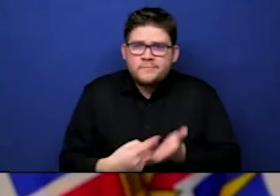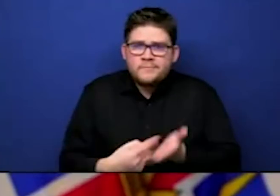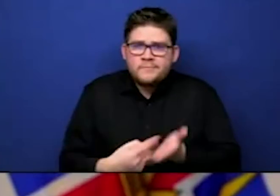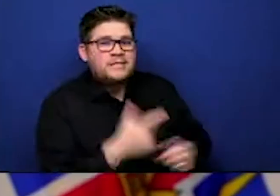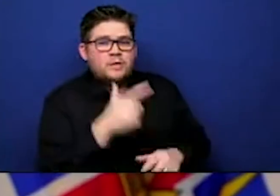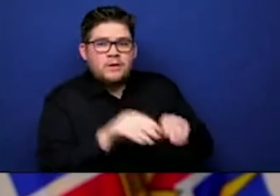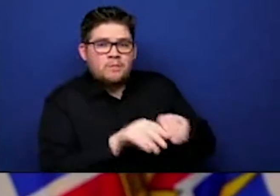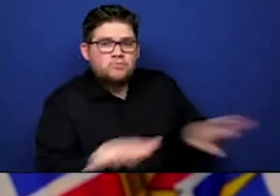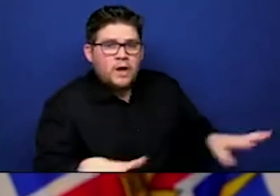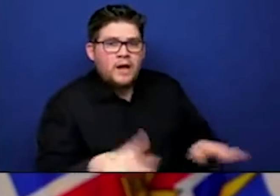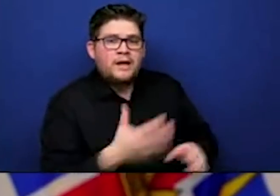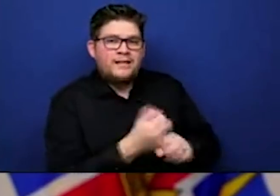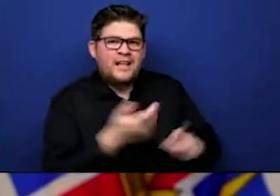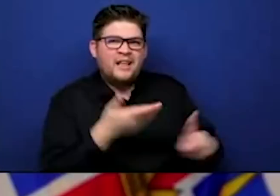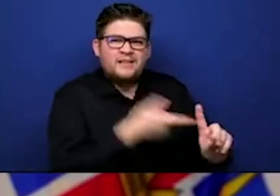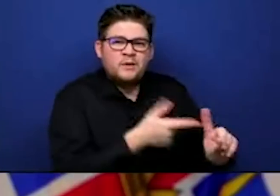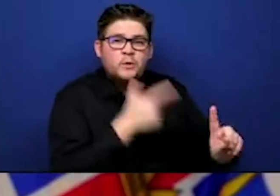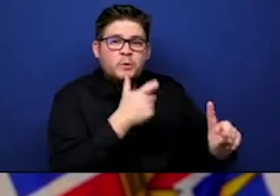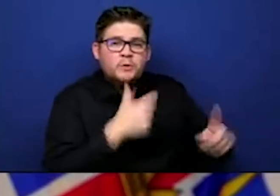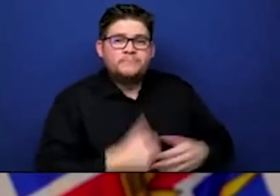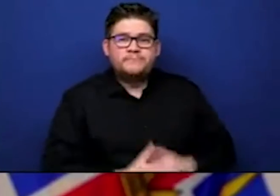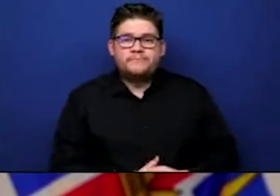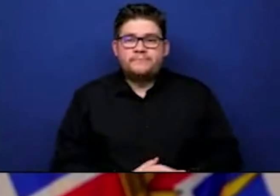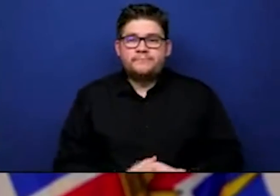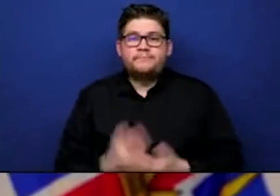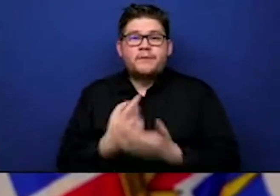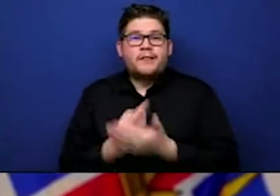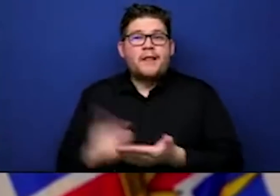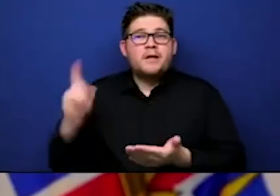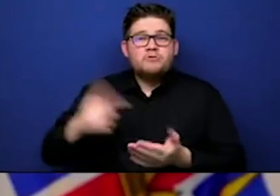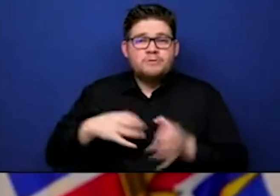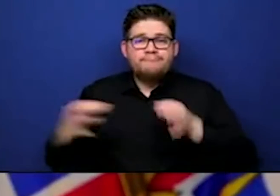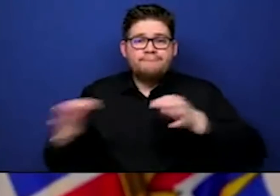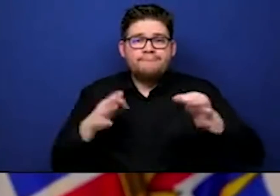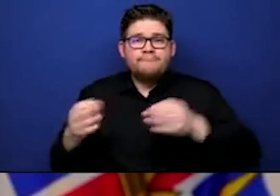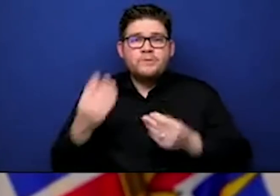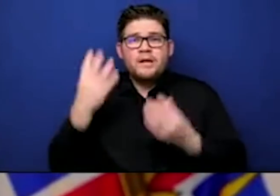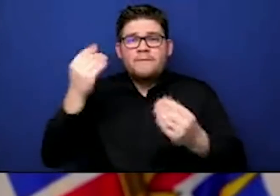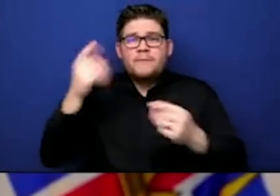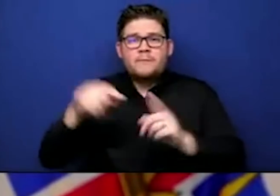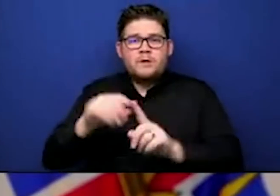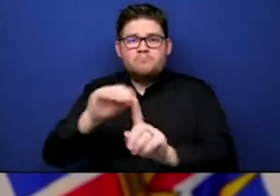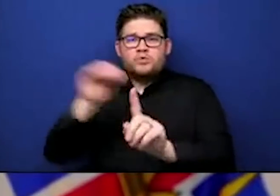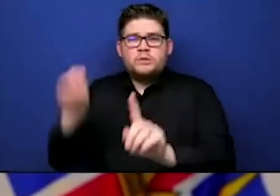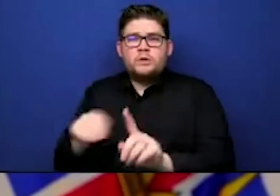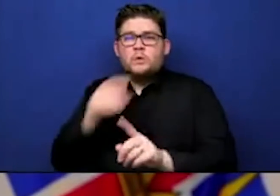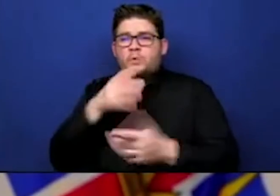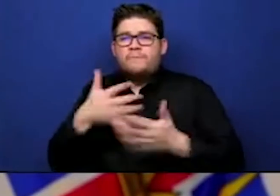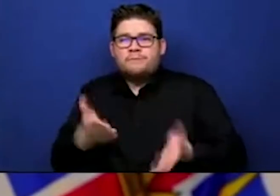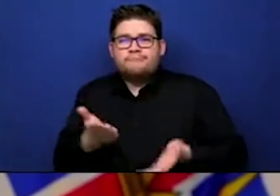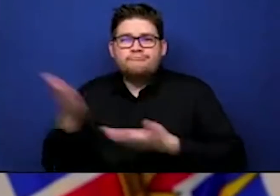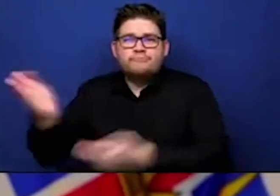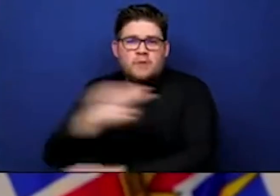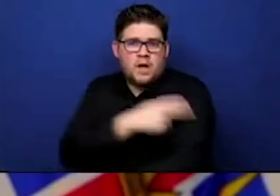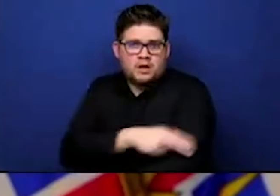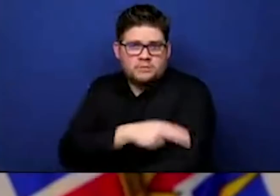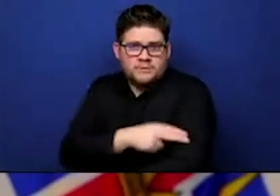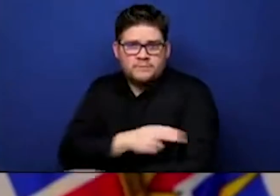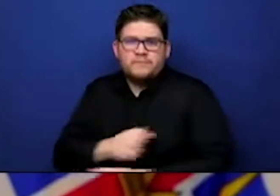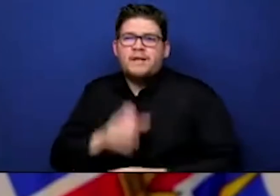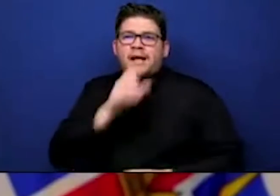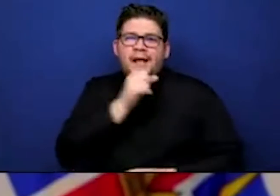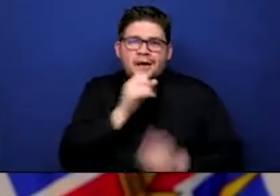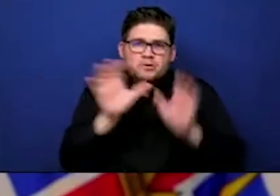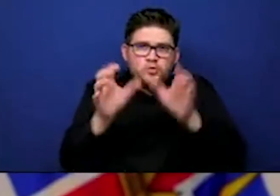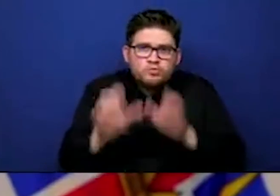Last week, some of the information about the percentage of people who are hospitalized, the age groups, whether we're seeing